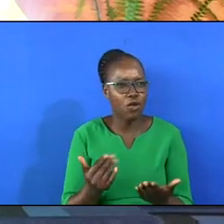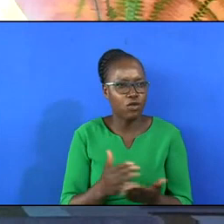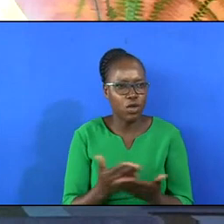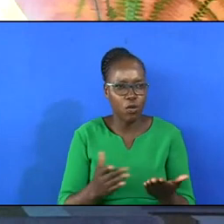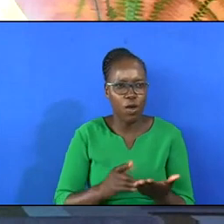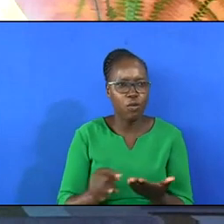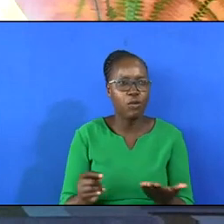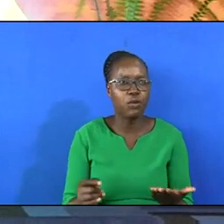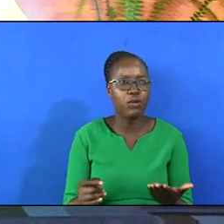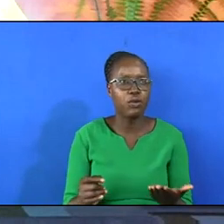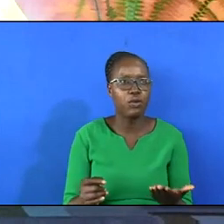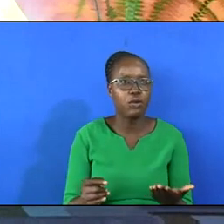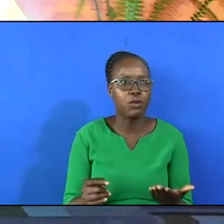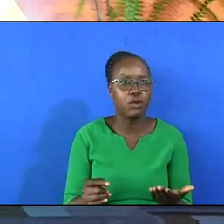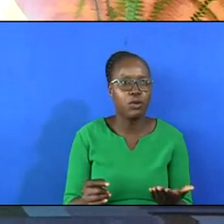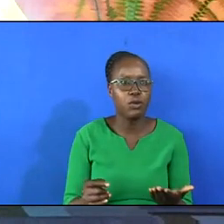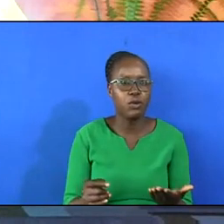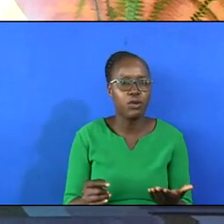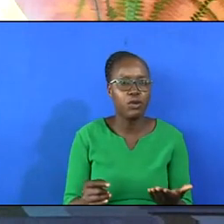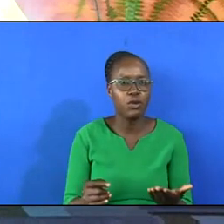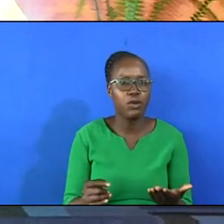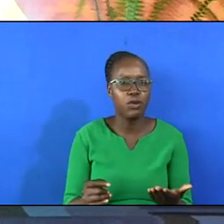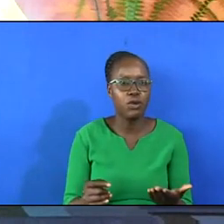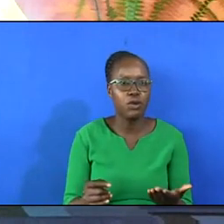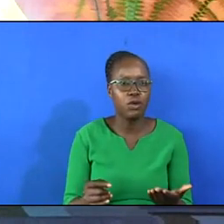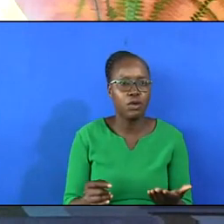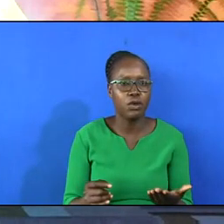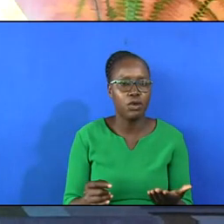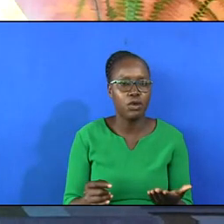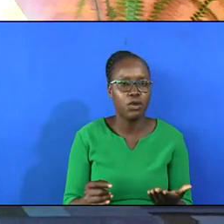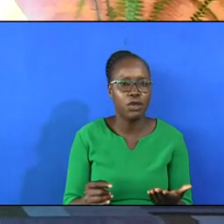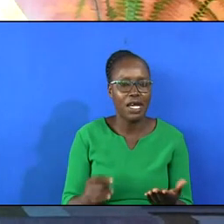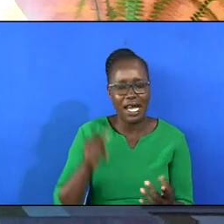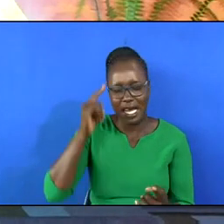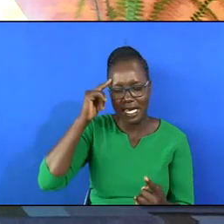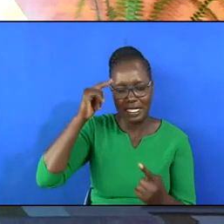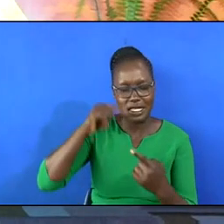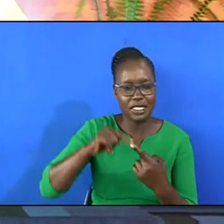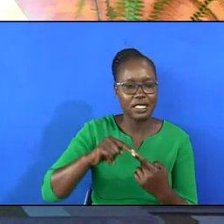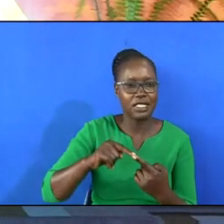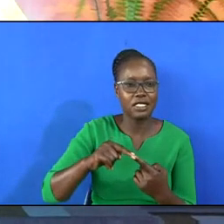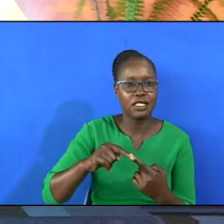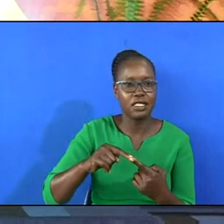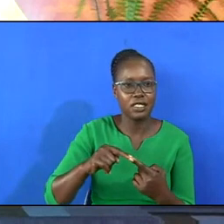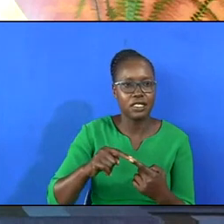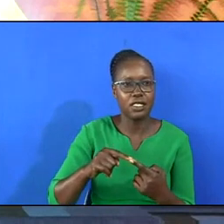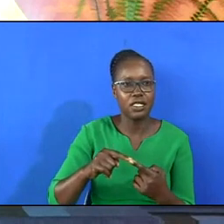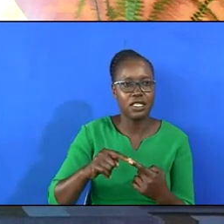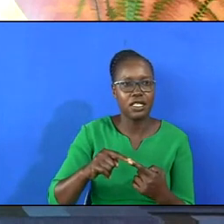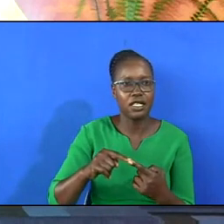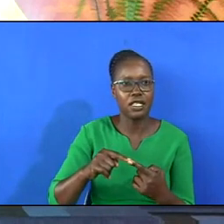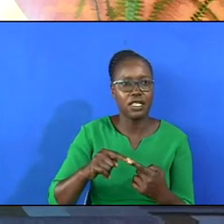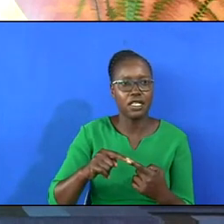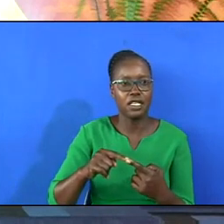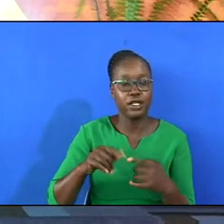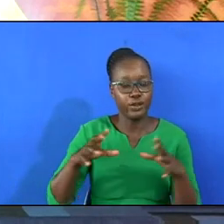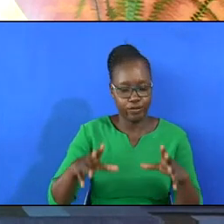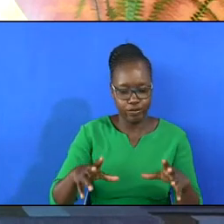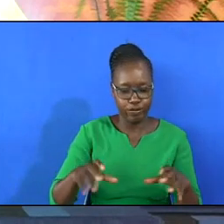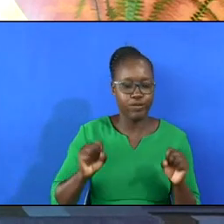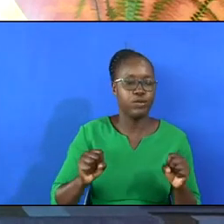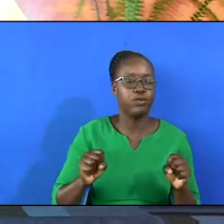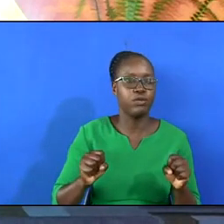that until you grasp